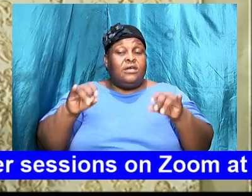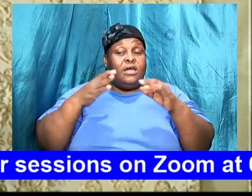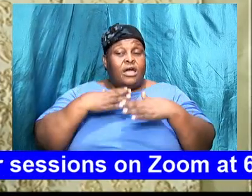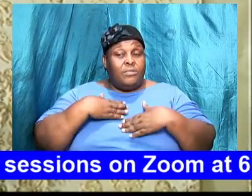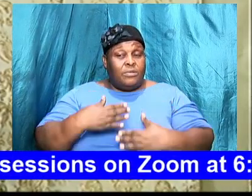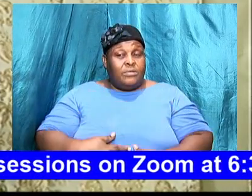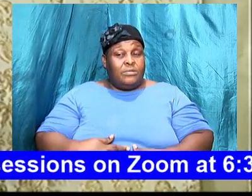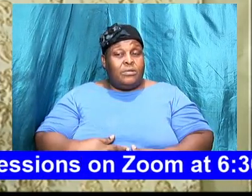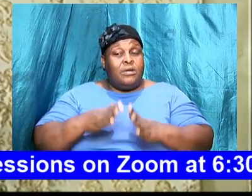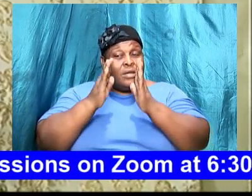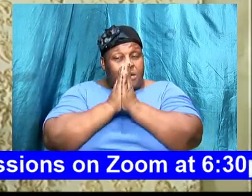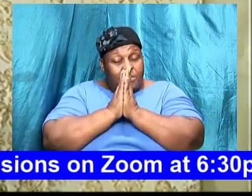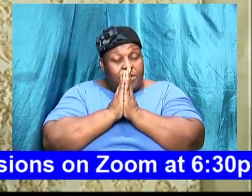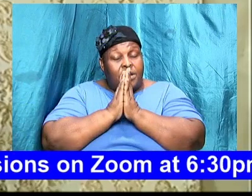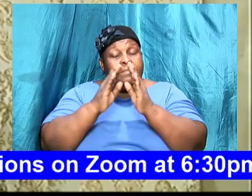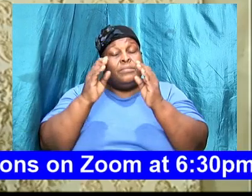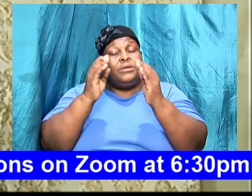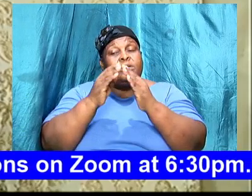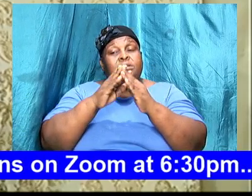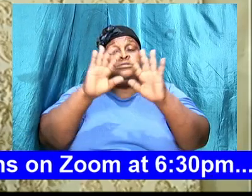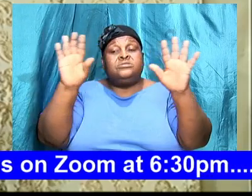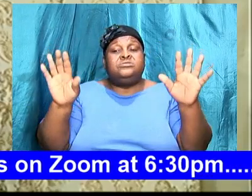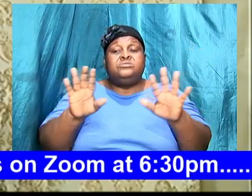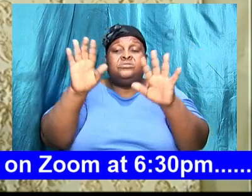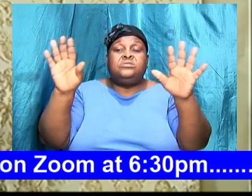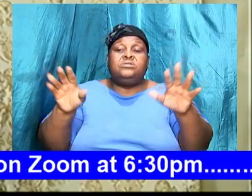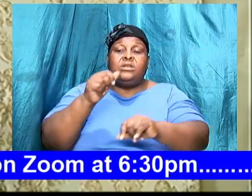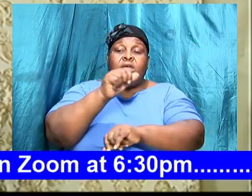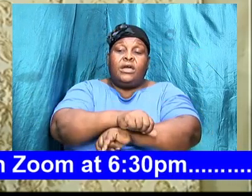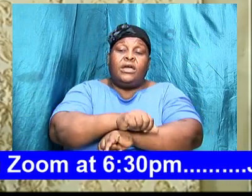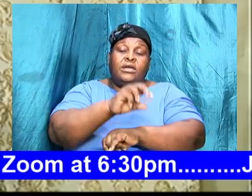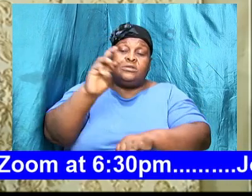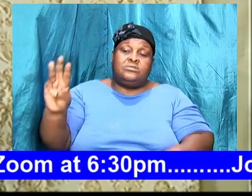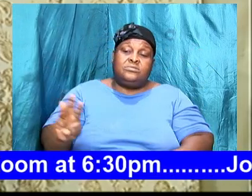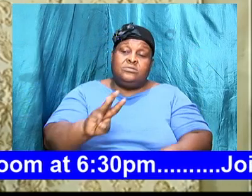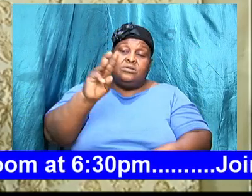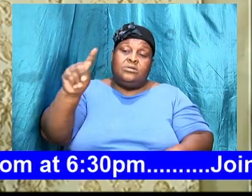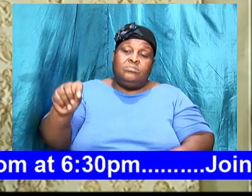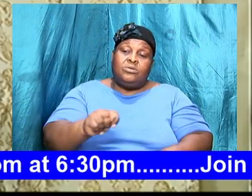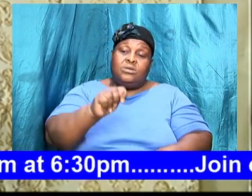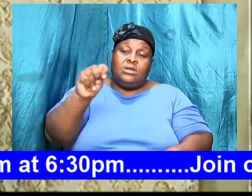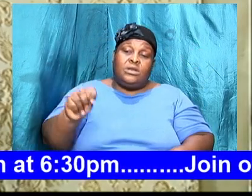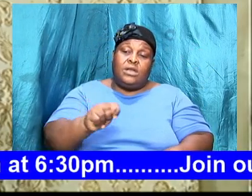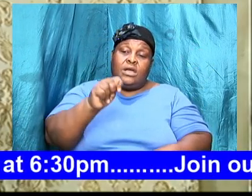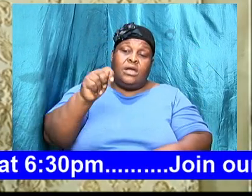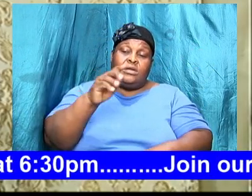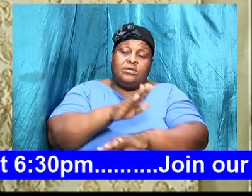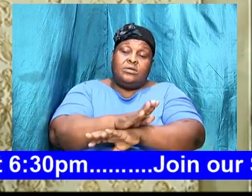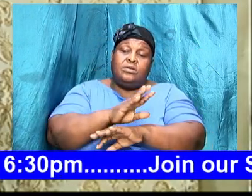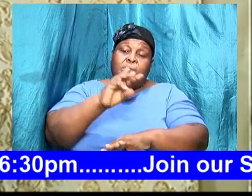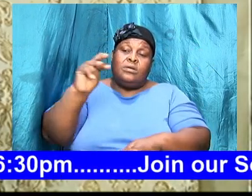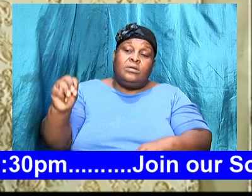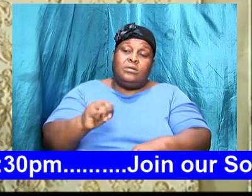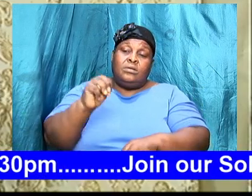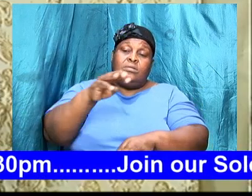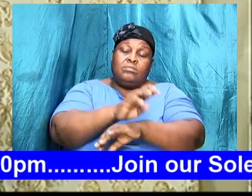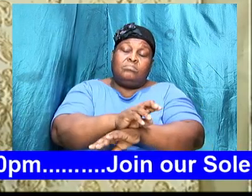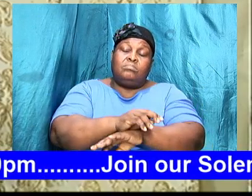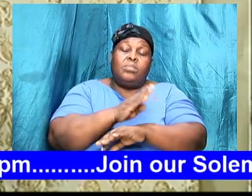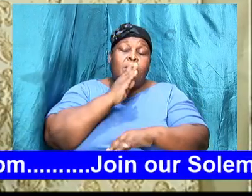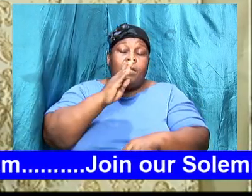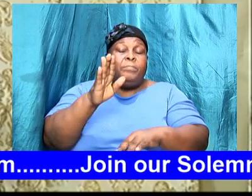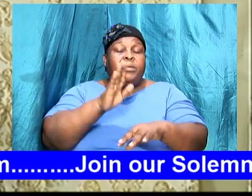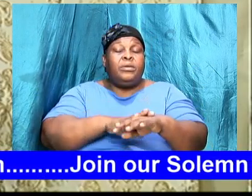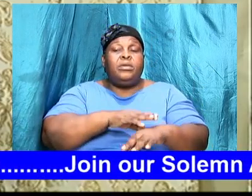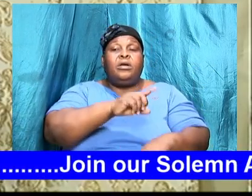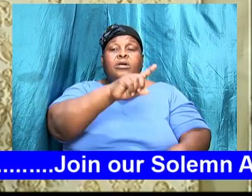prior meeting Sunday night Monday night Tuesday night will be on Zoom you can tune